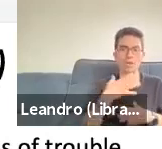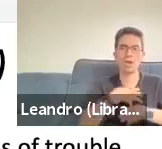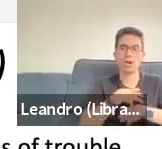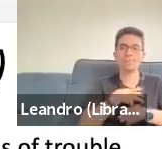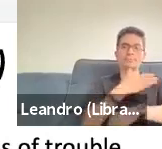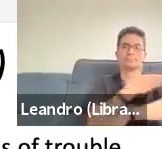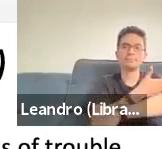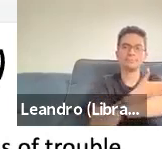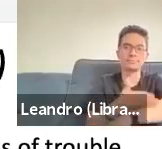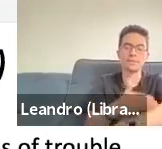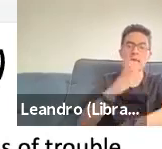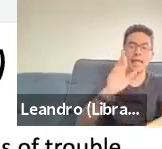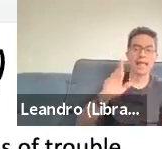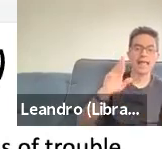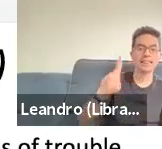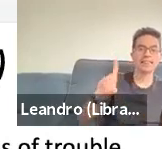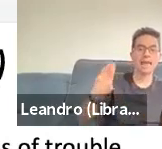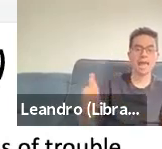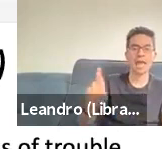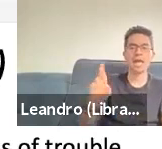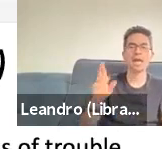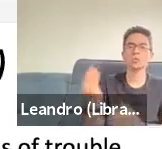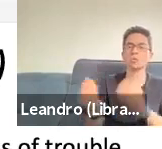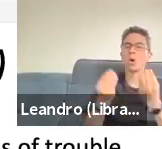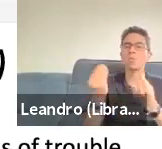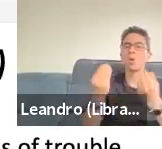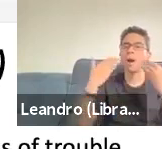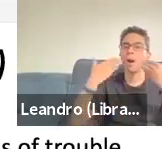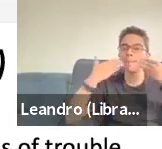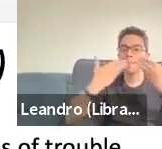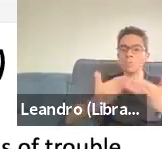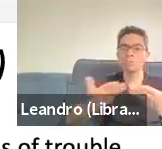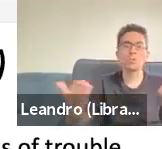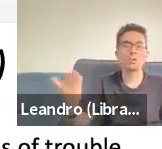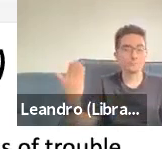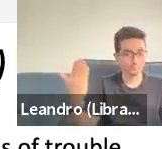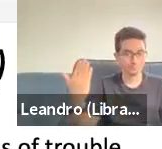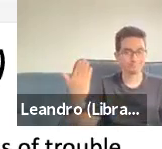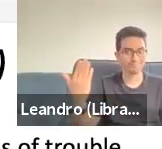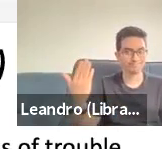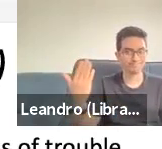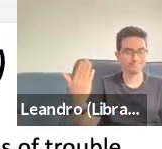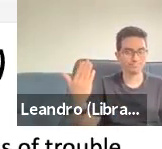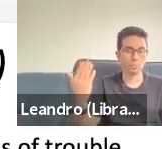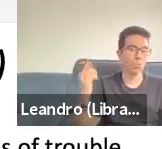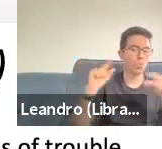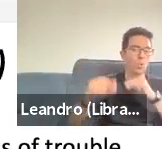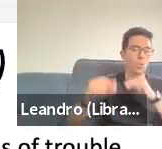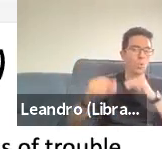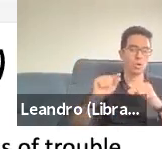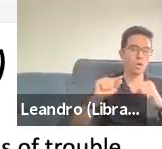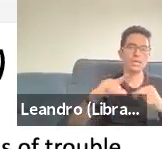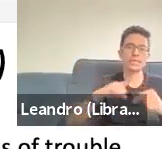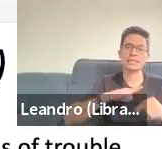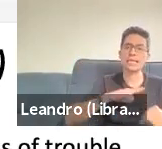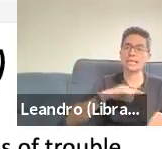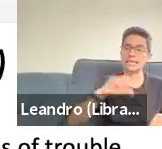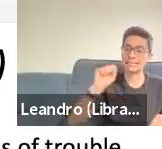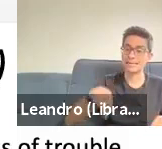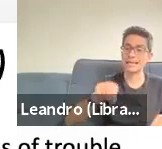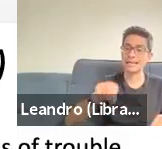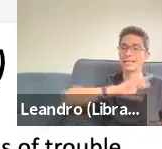relative sparseness of trouble sources, and the considerable variation of variation in the frequency rankings and codes across